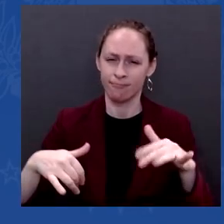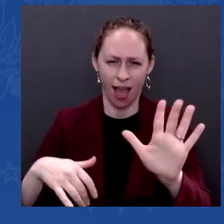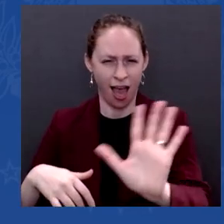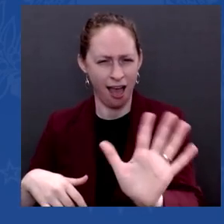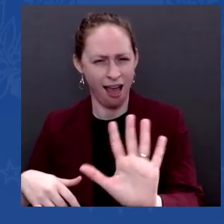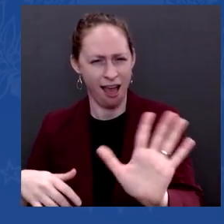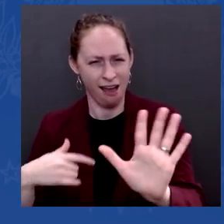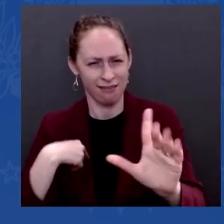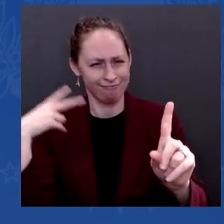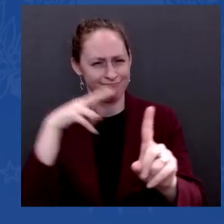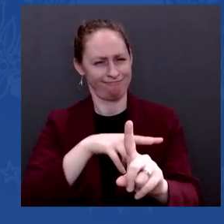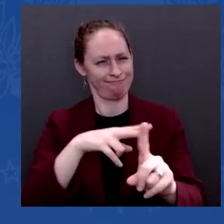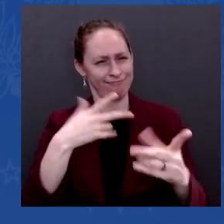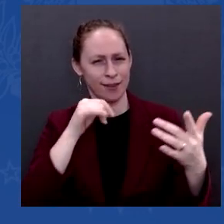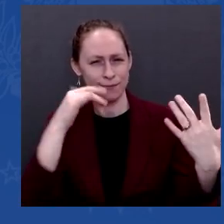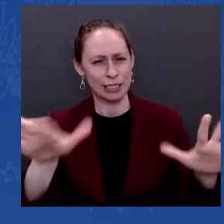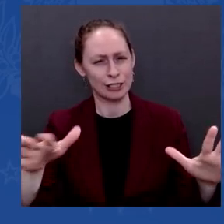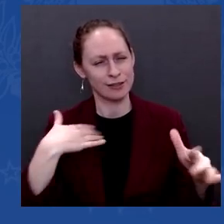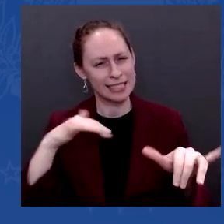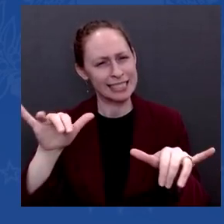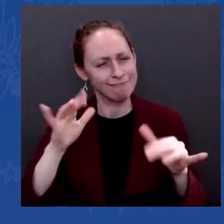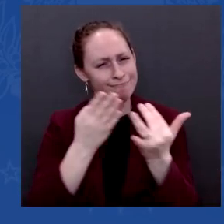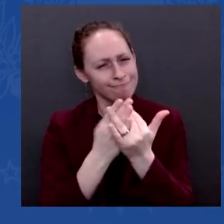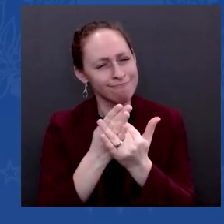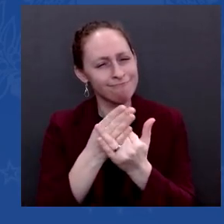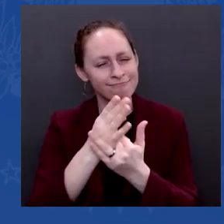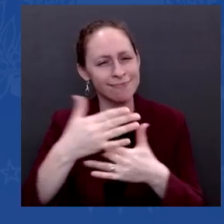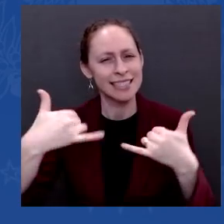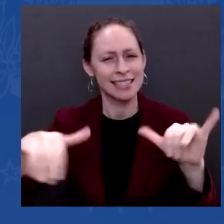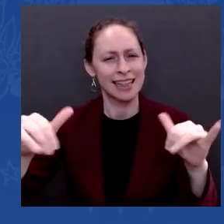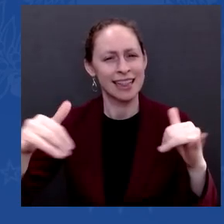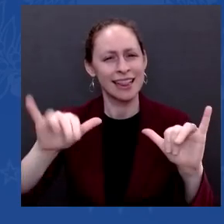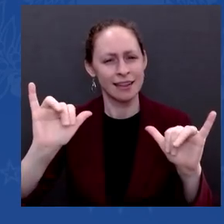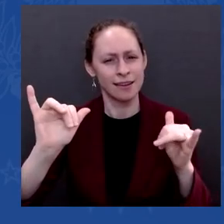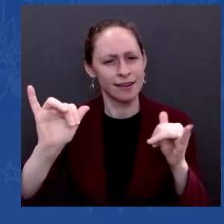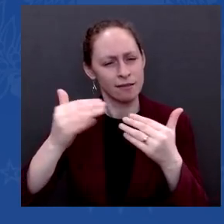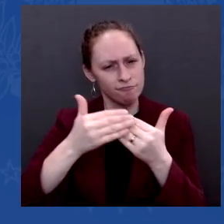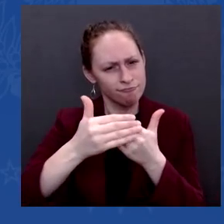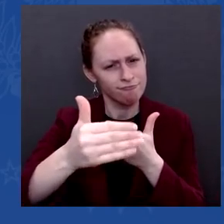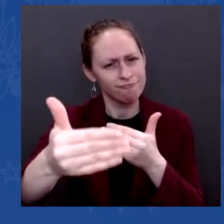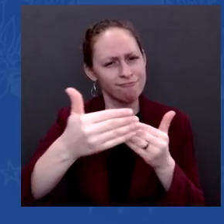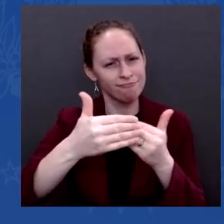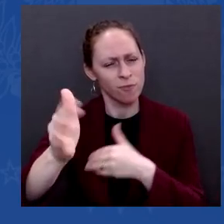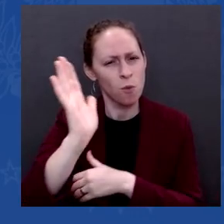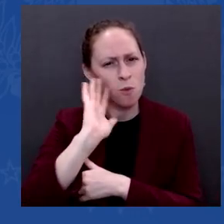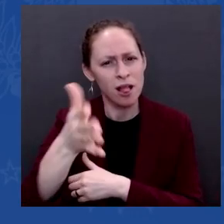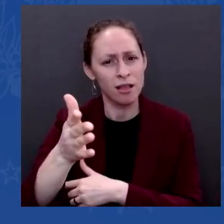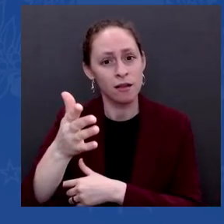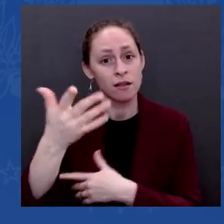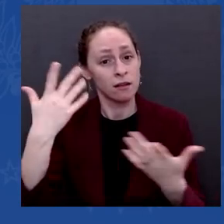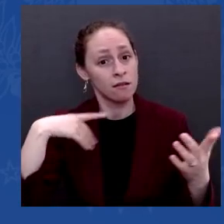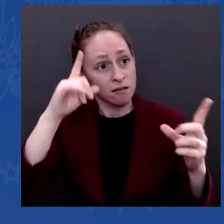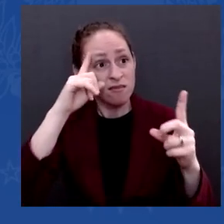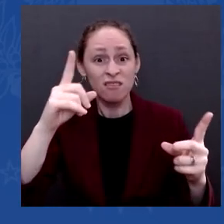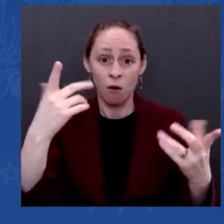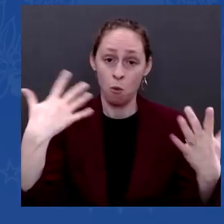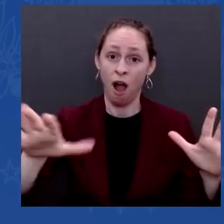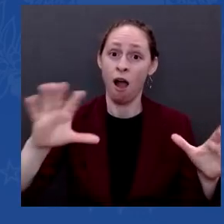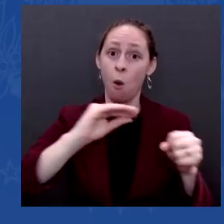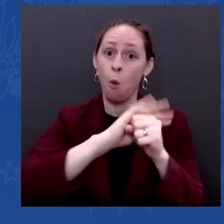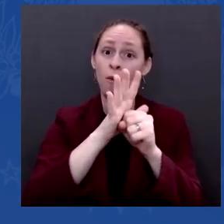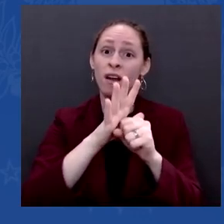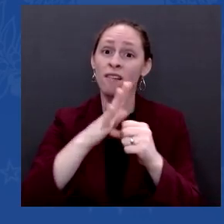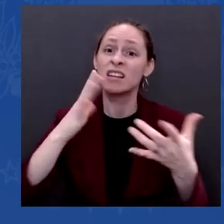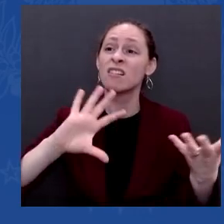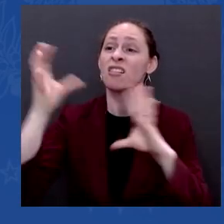-19 won't disrupt our daily lives. Where COVID-19 won't be a crisis, but something to protect against